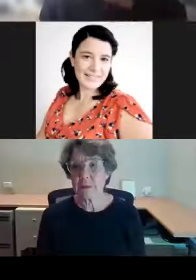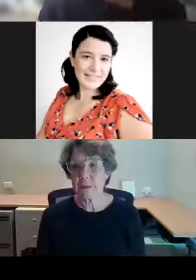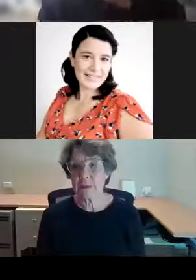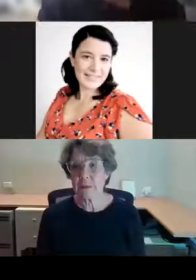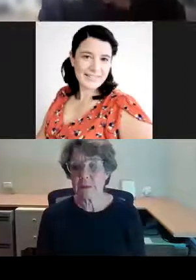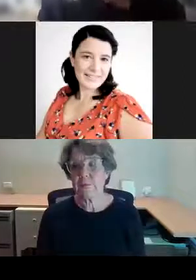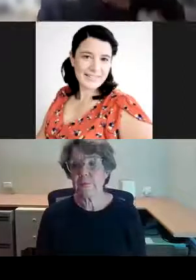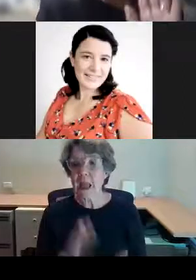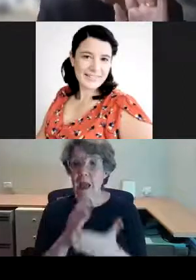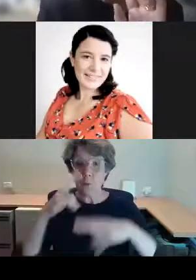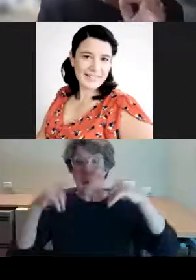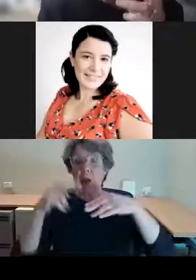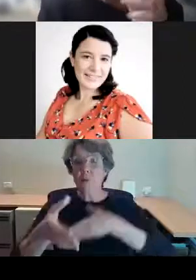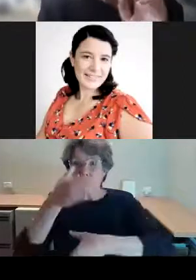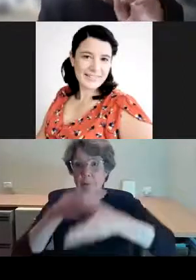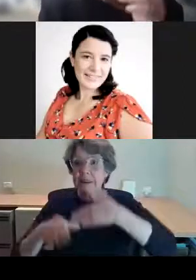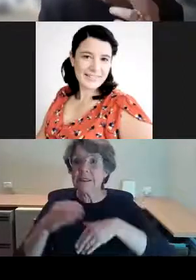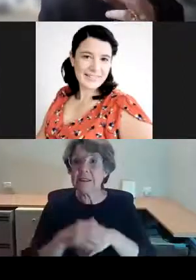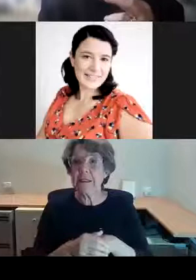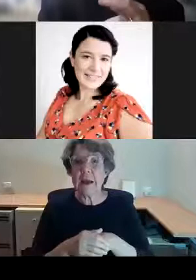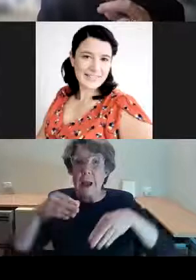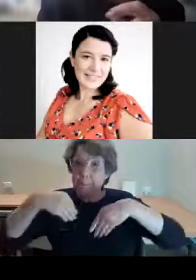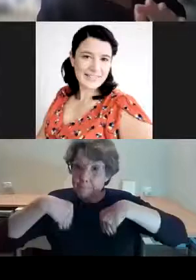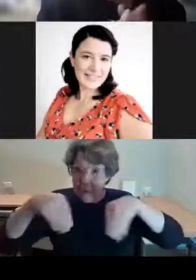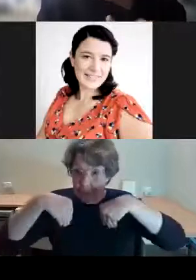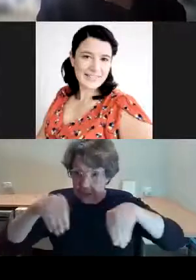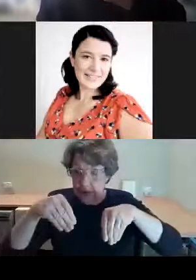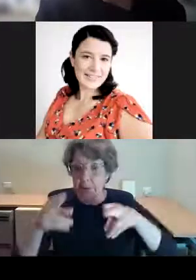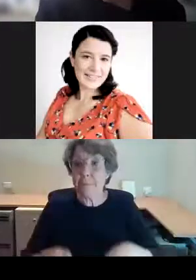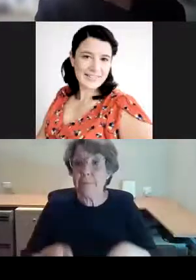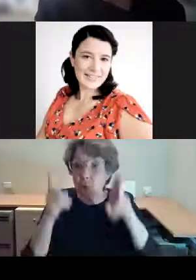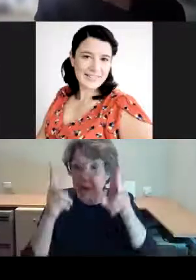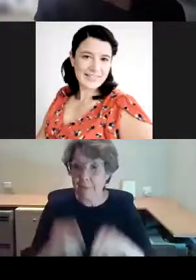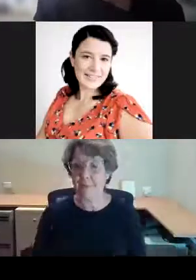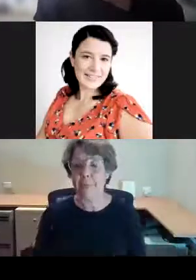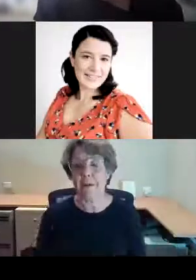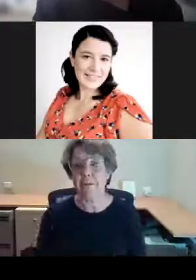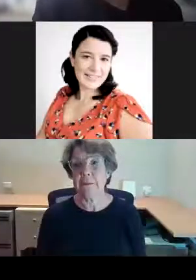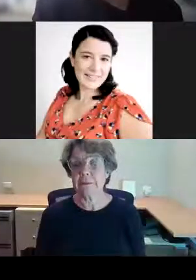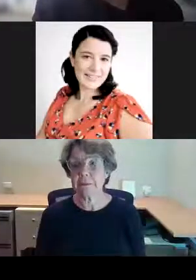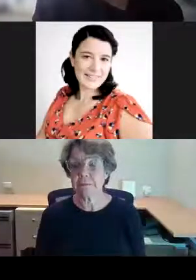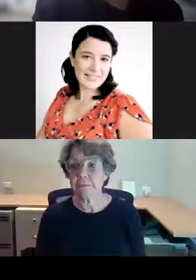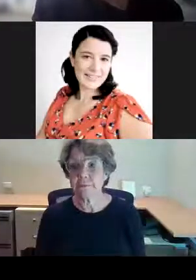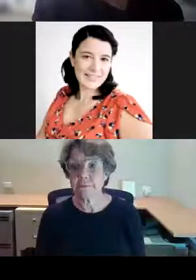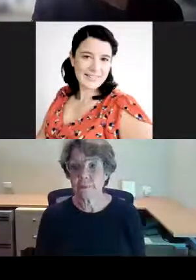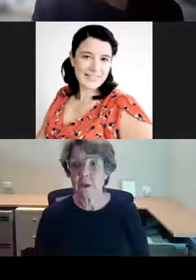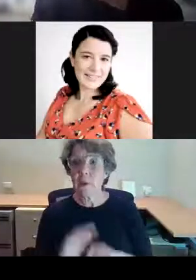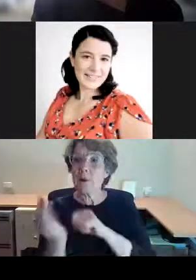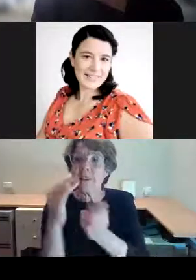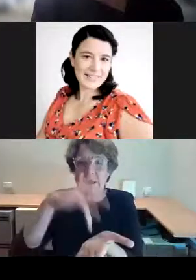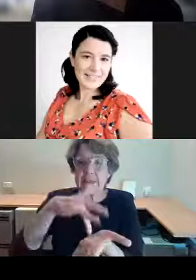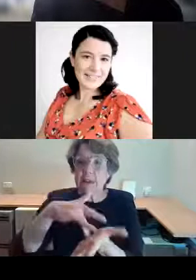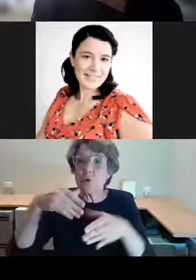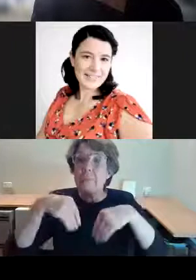replaced a market building that had been previously the central markets for